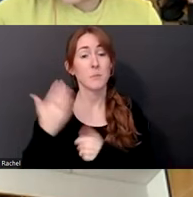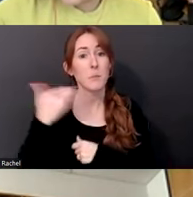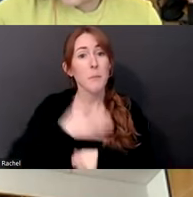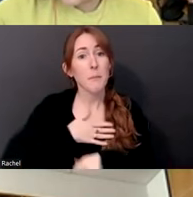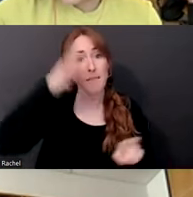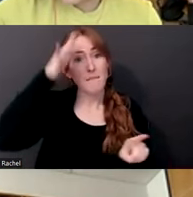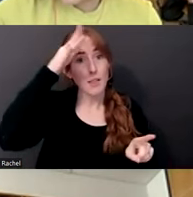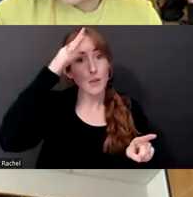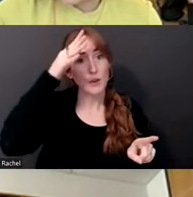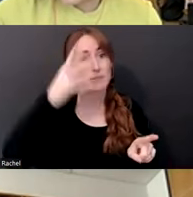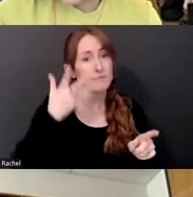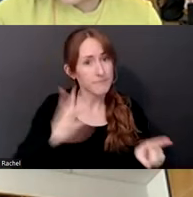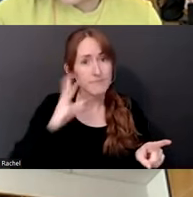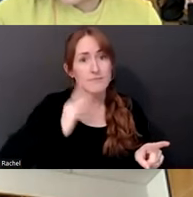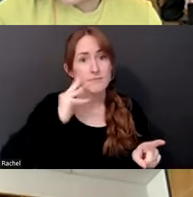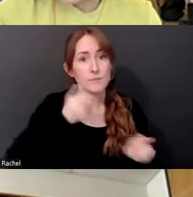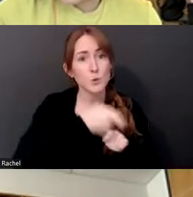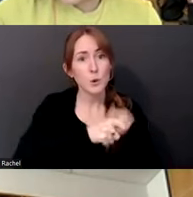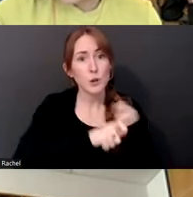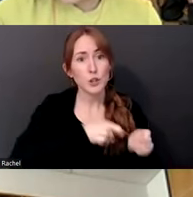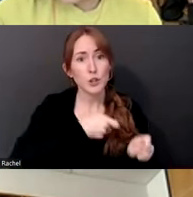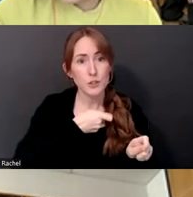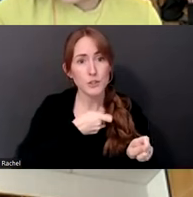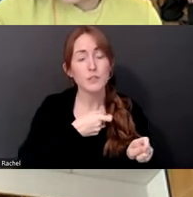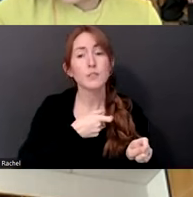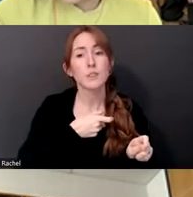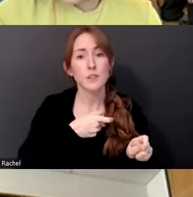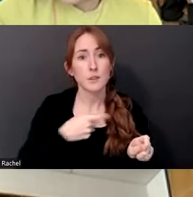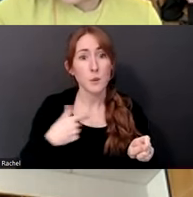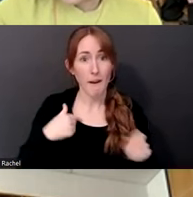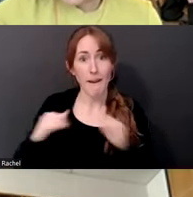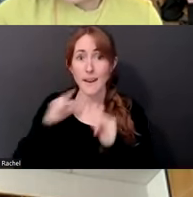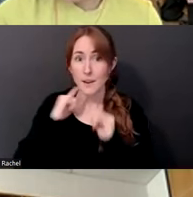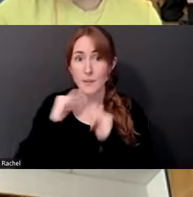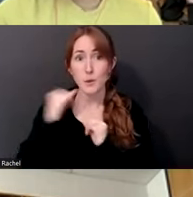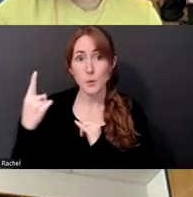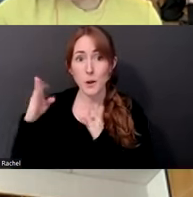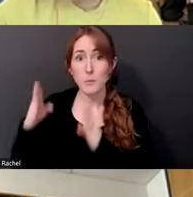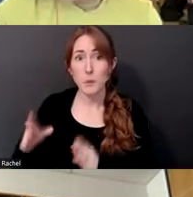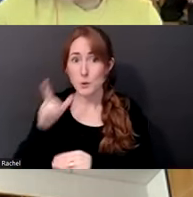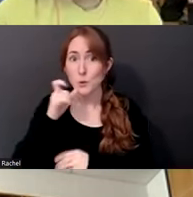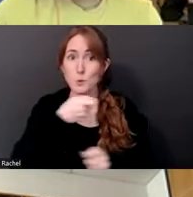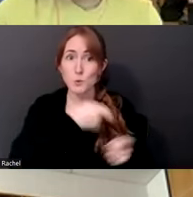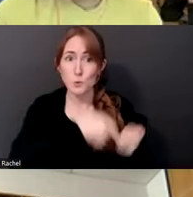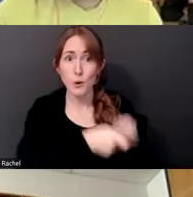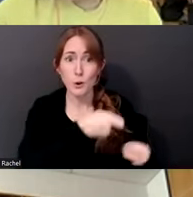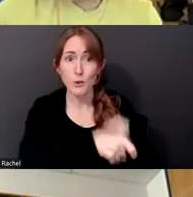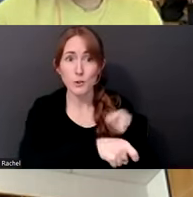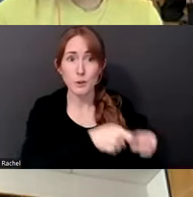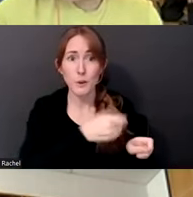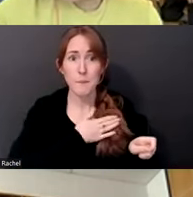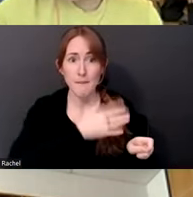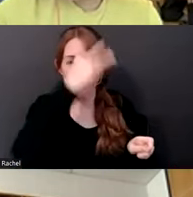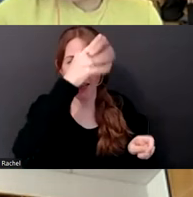a tortured person. So I got to interview the person that actually, one of the people that actually tortured him. So, um, I think that